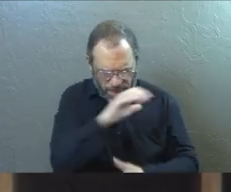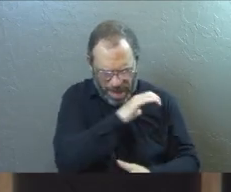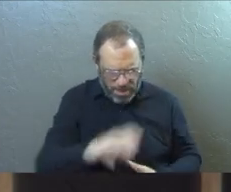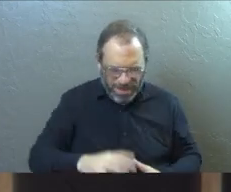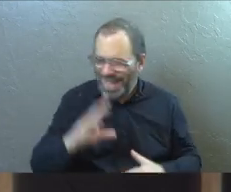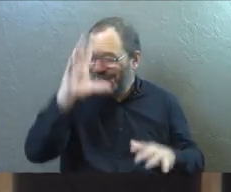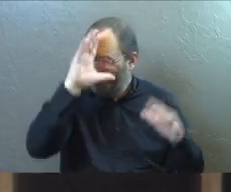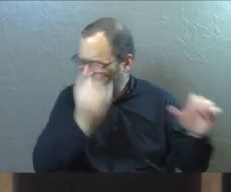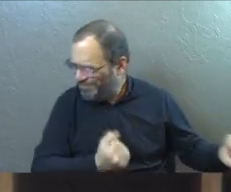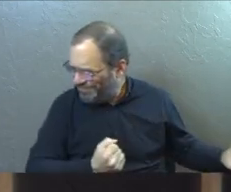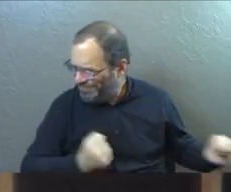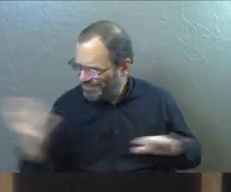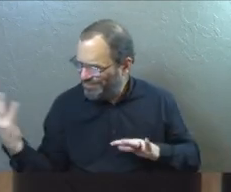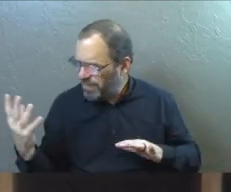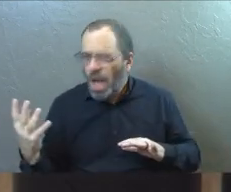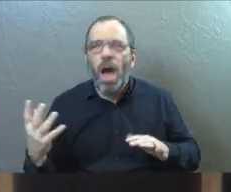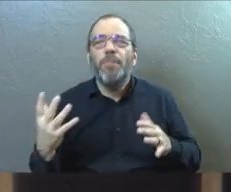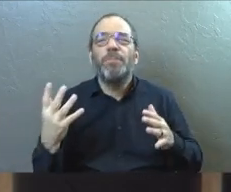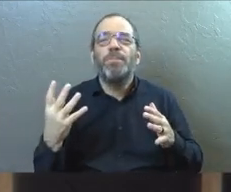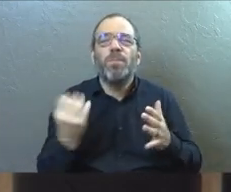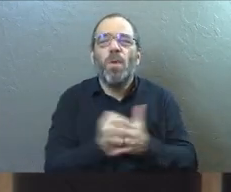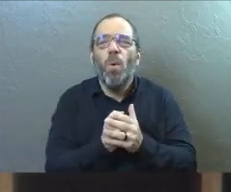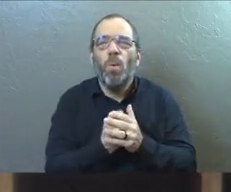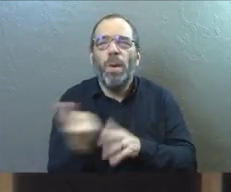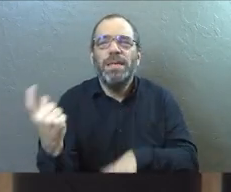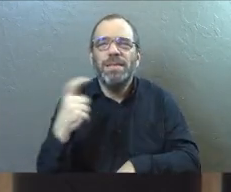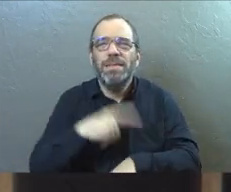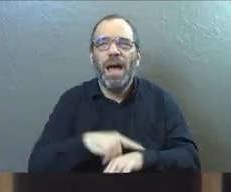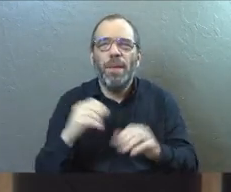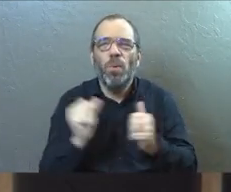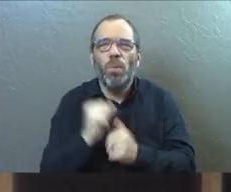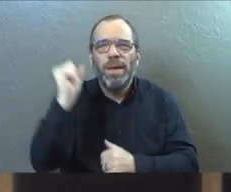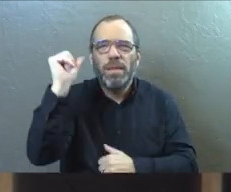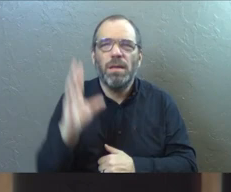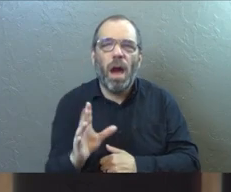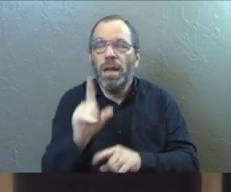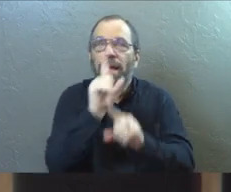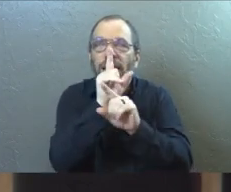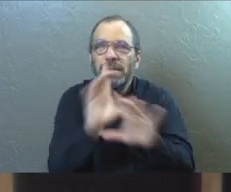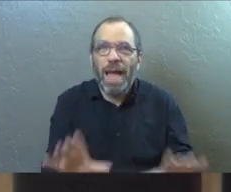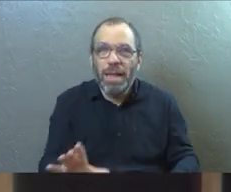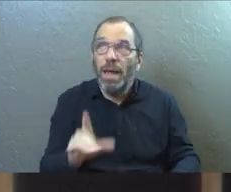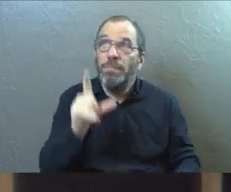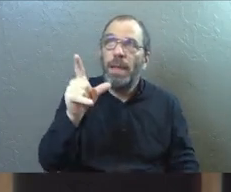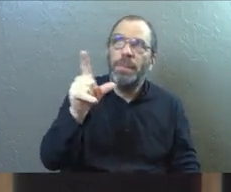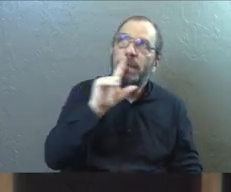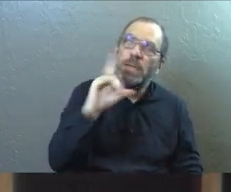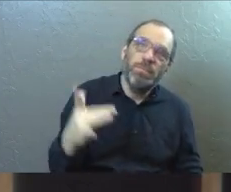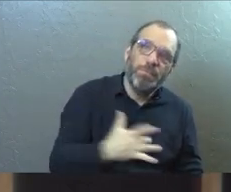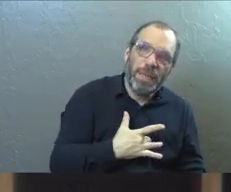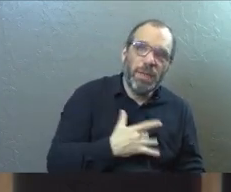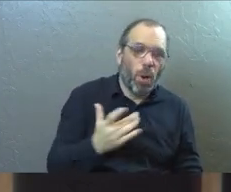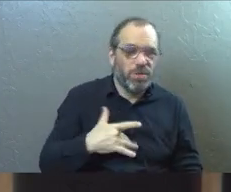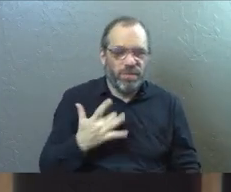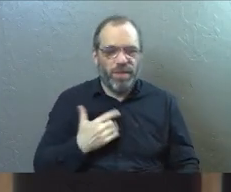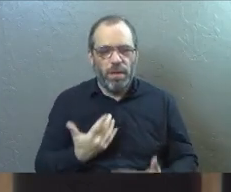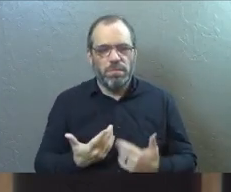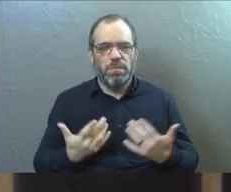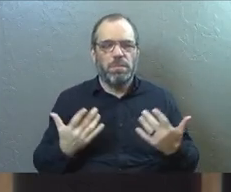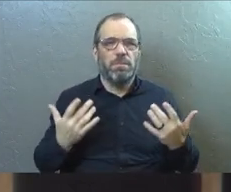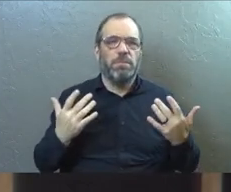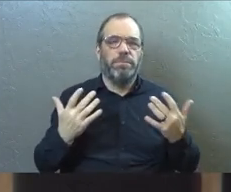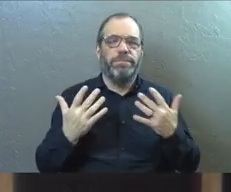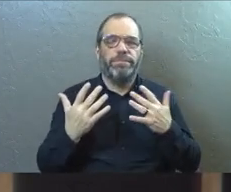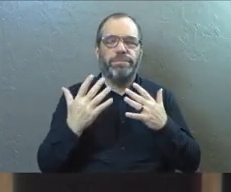It's like, get rid of all of that. Just waste some time with God. In silence. Maybe he'll speak. Maybe he won't speak. Maybe you'll just feel him present and